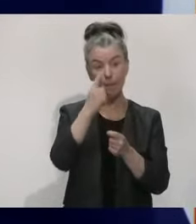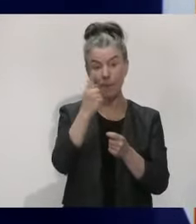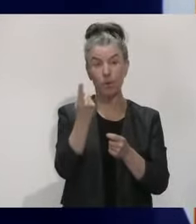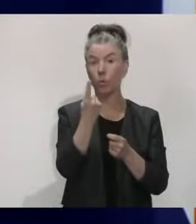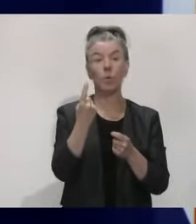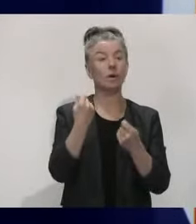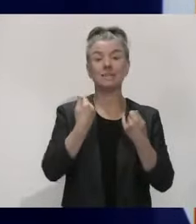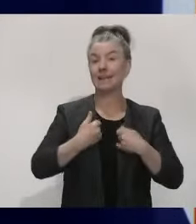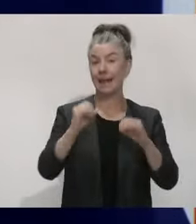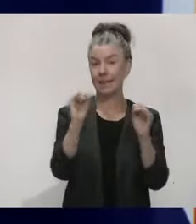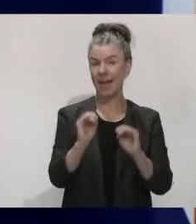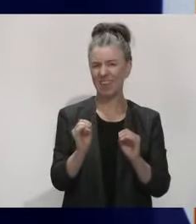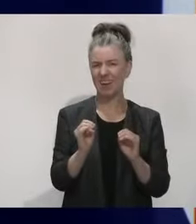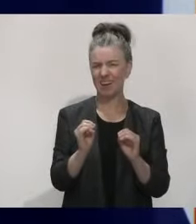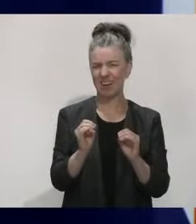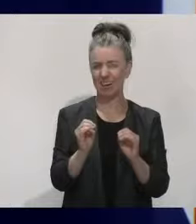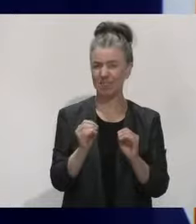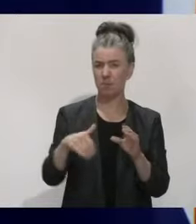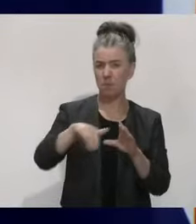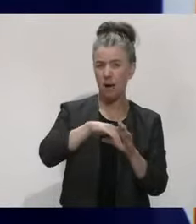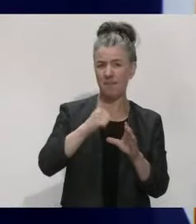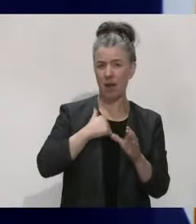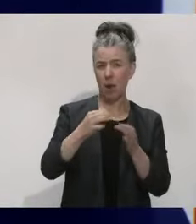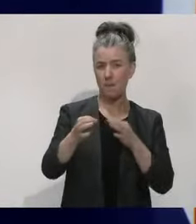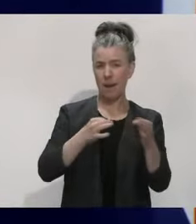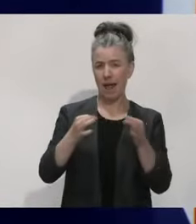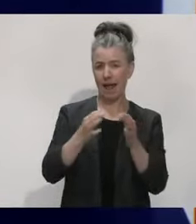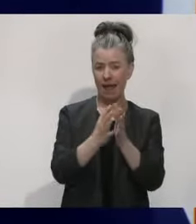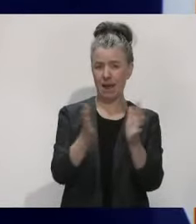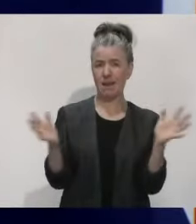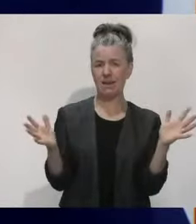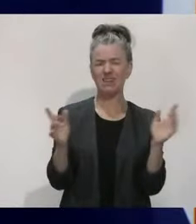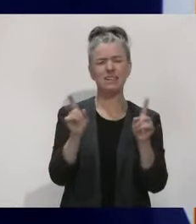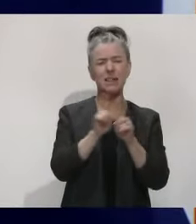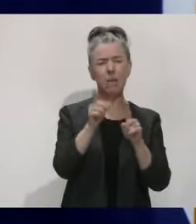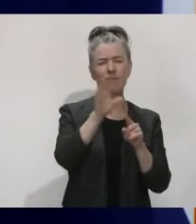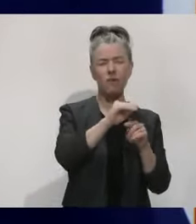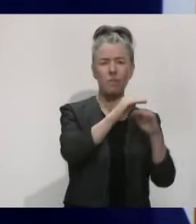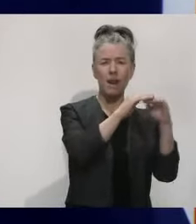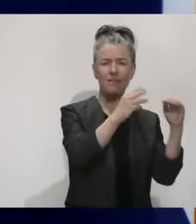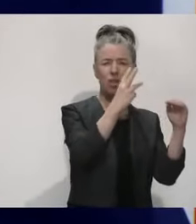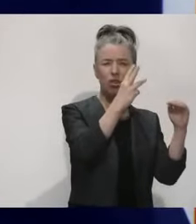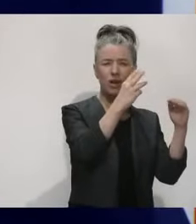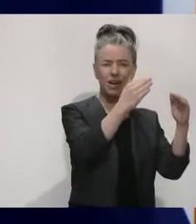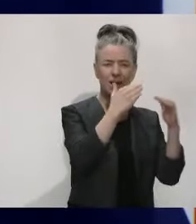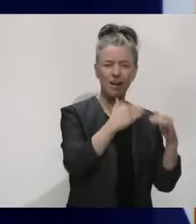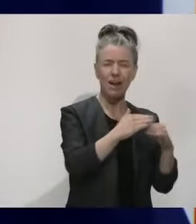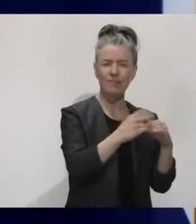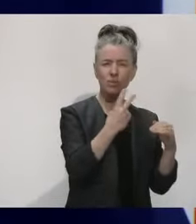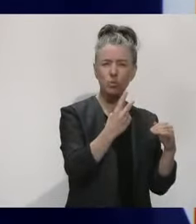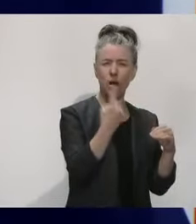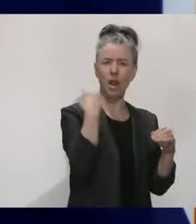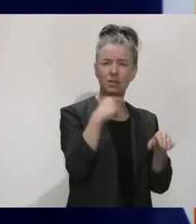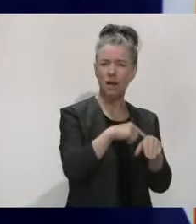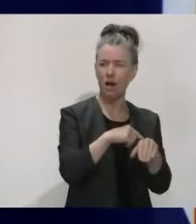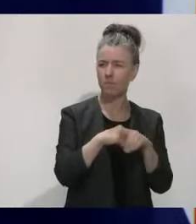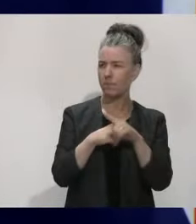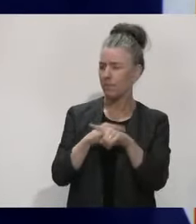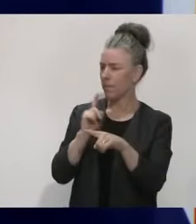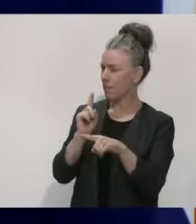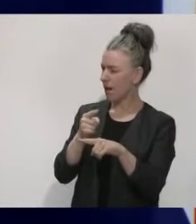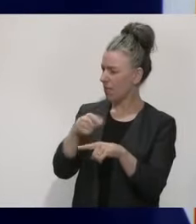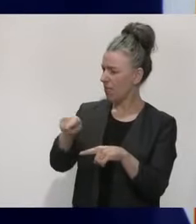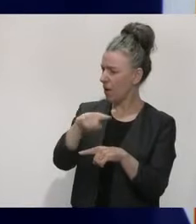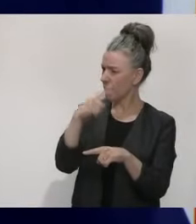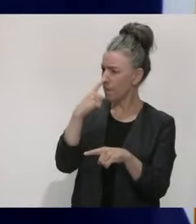again, as part of our surveillance. And this is what we did as we came down from alert level 3 to alert level 2 last time. But it didn't get through to those at-risk